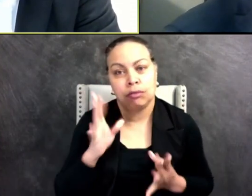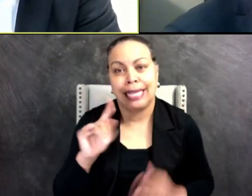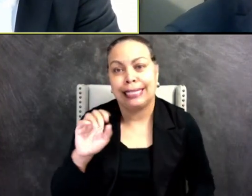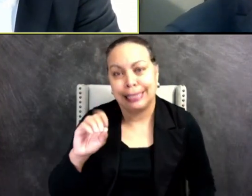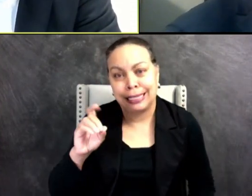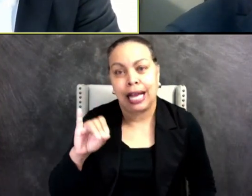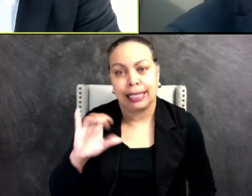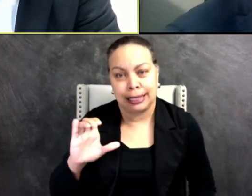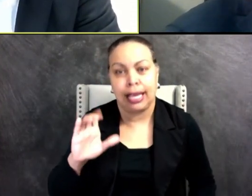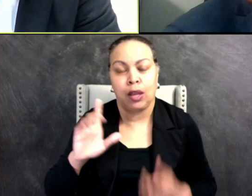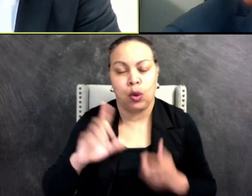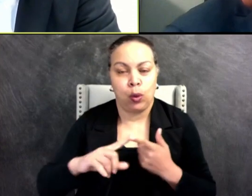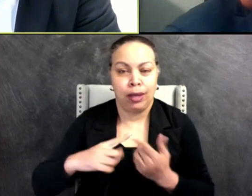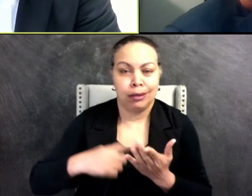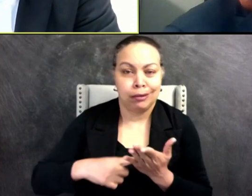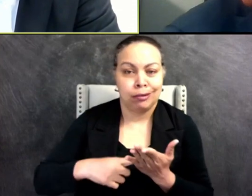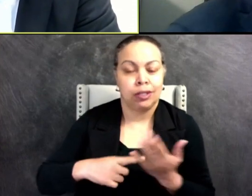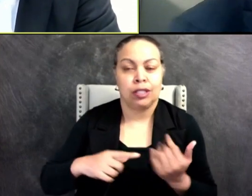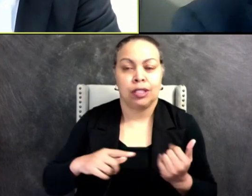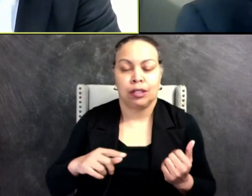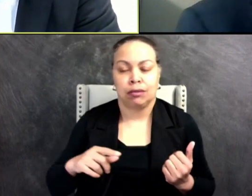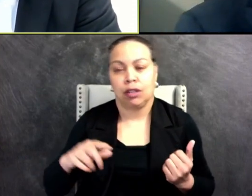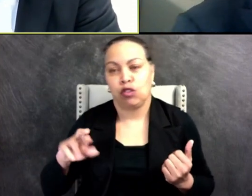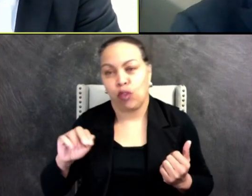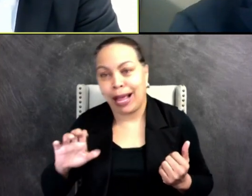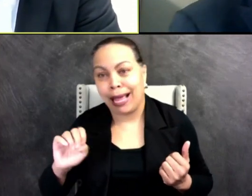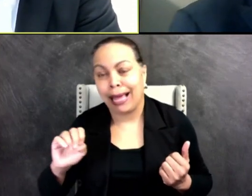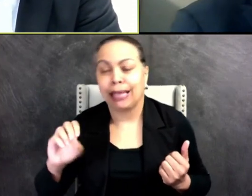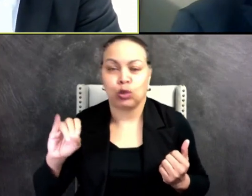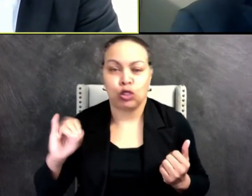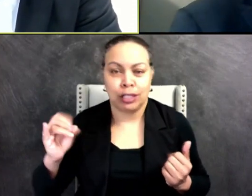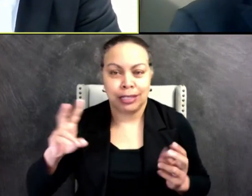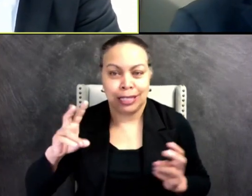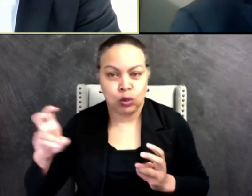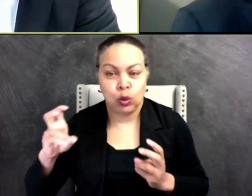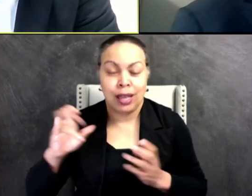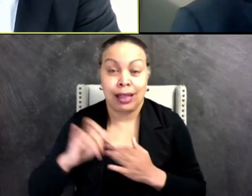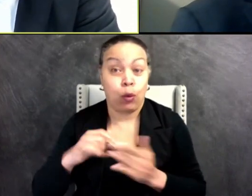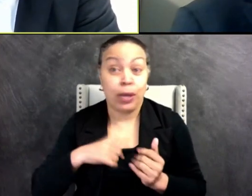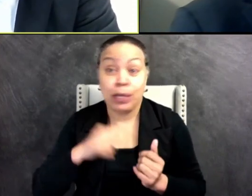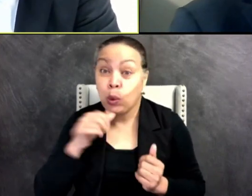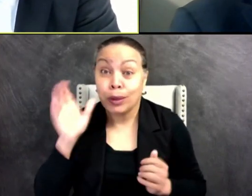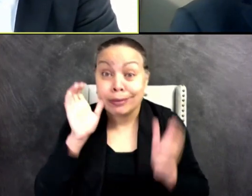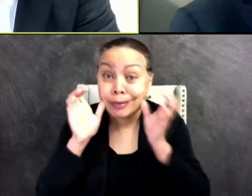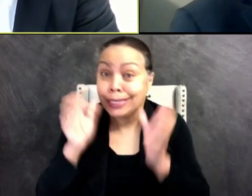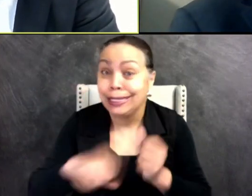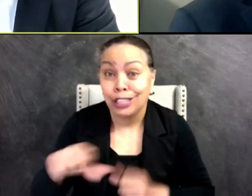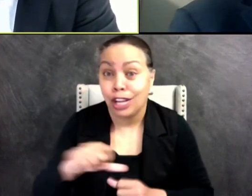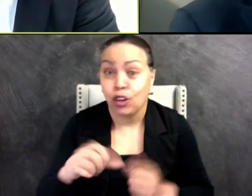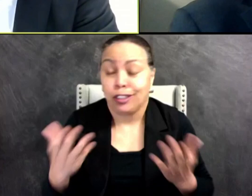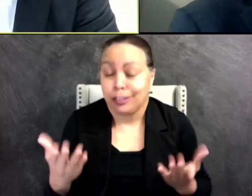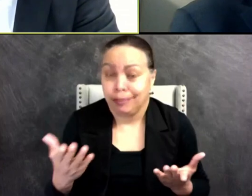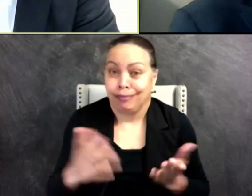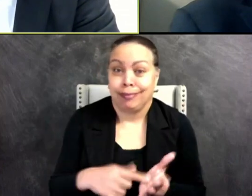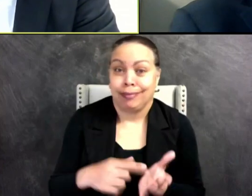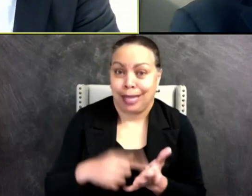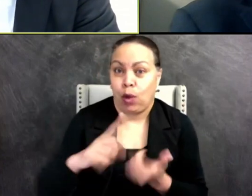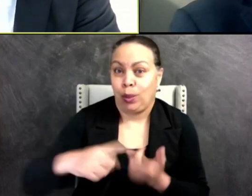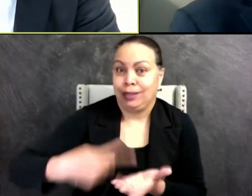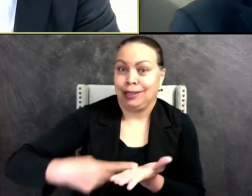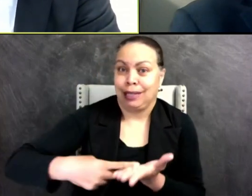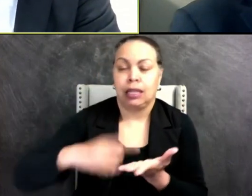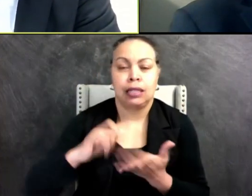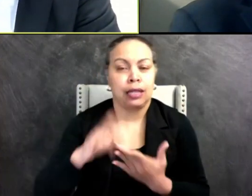race and on social justice issues that we don't often hear each other. So I wanted you to know, as we get into the conversation,